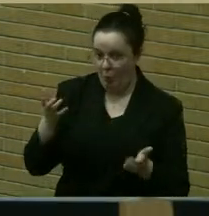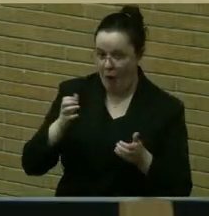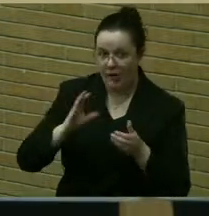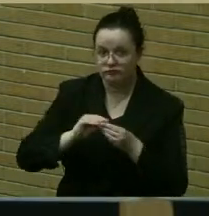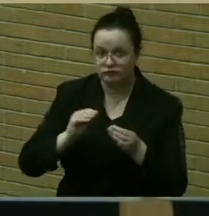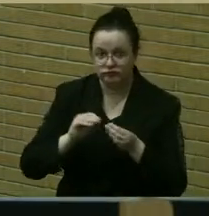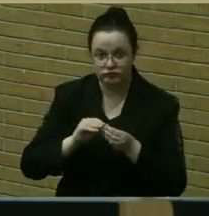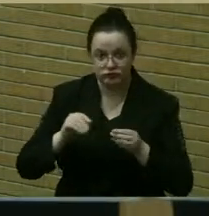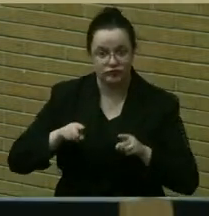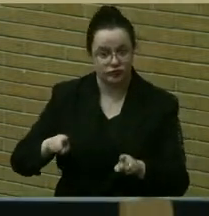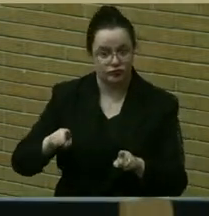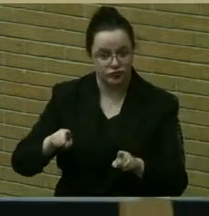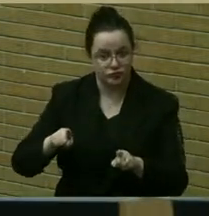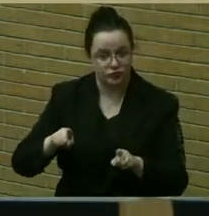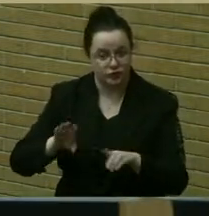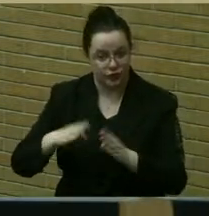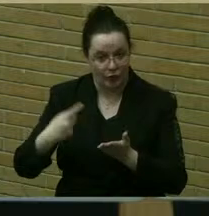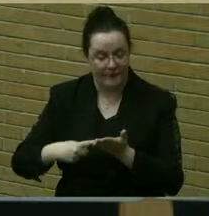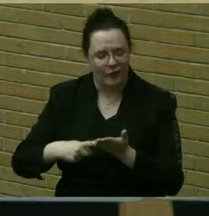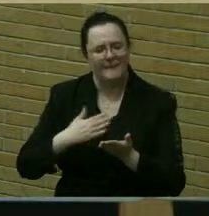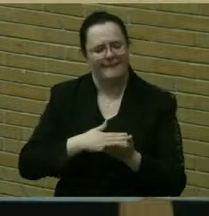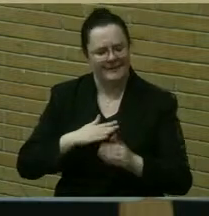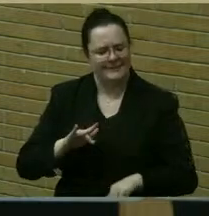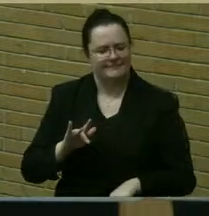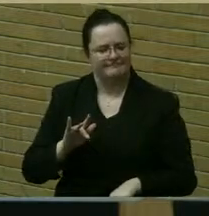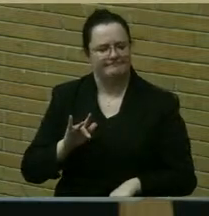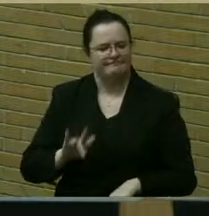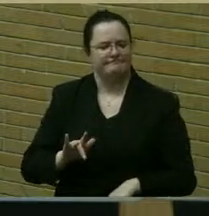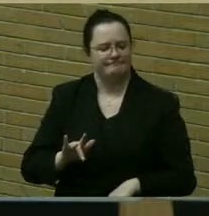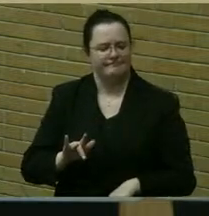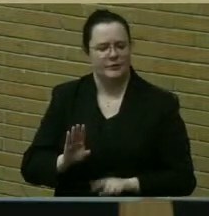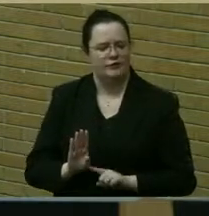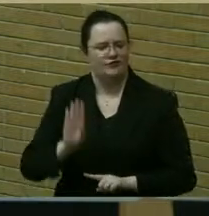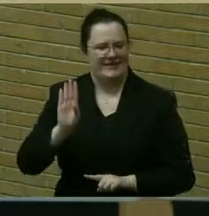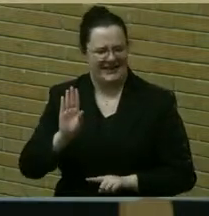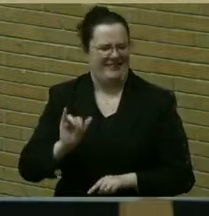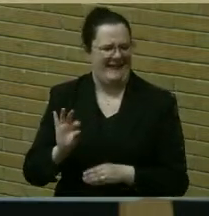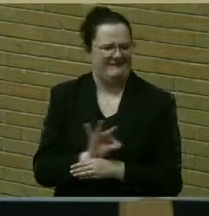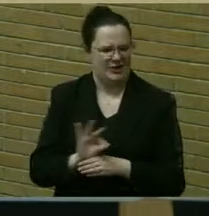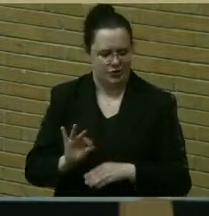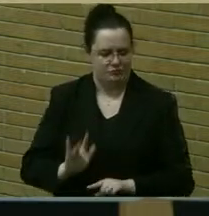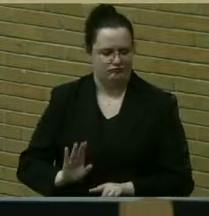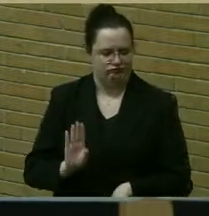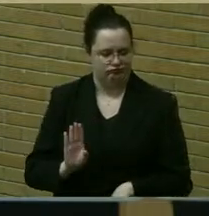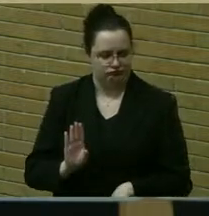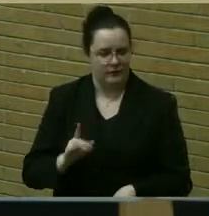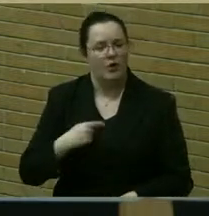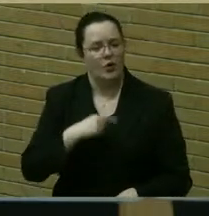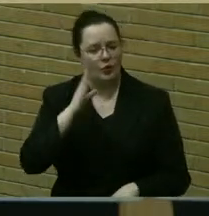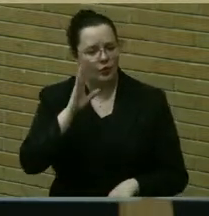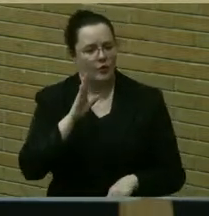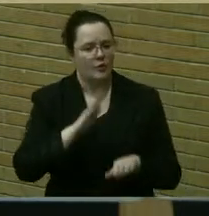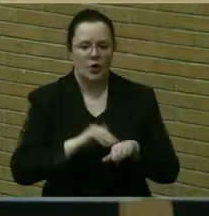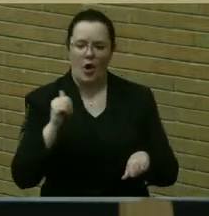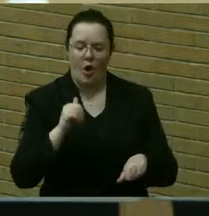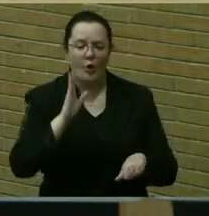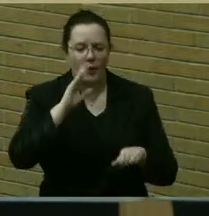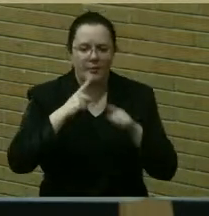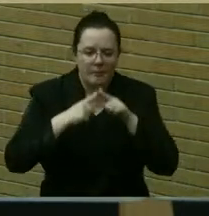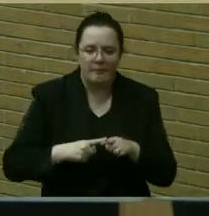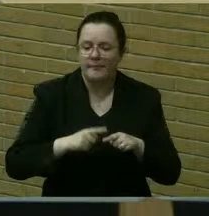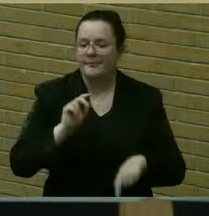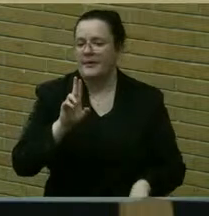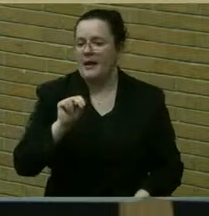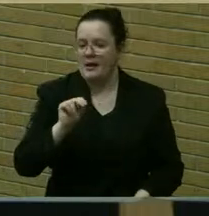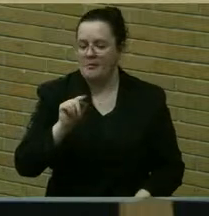remotely on Zoom to use the raised hand Zoom function, and you will be unmuted and you'll have a chance